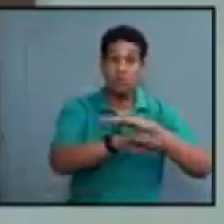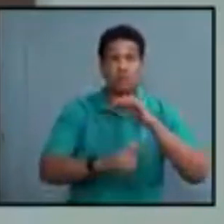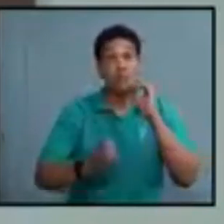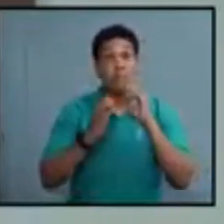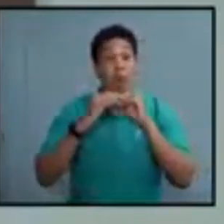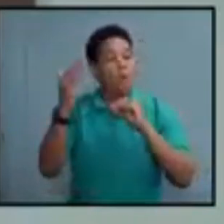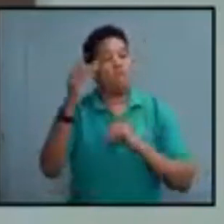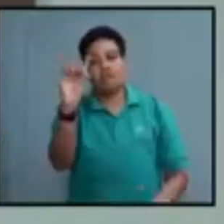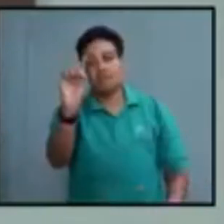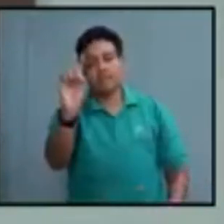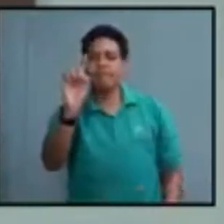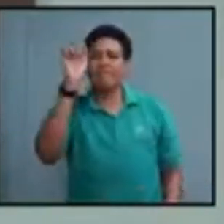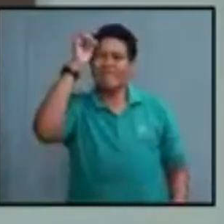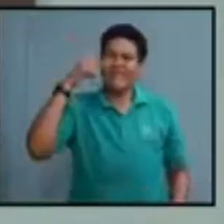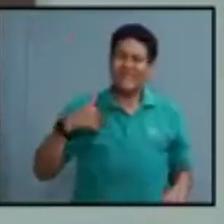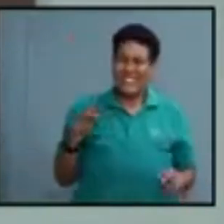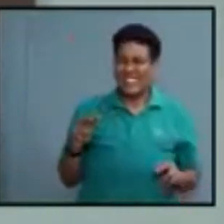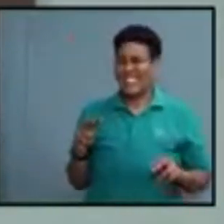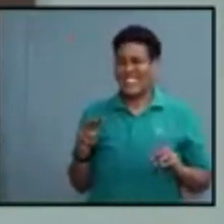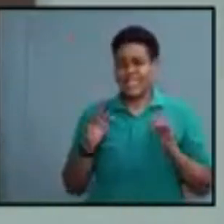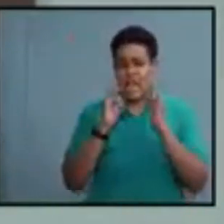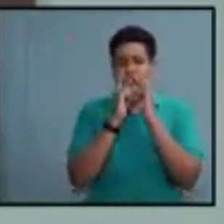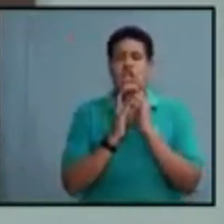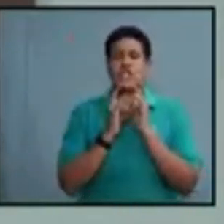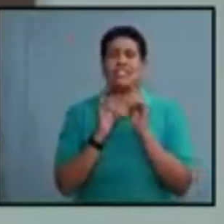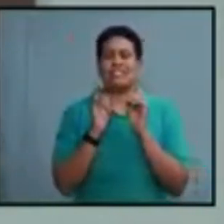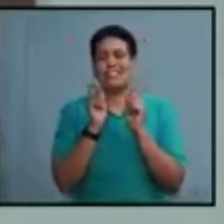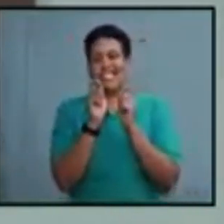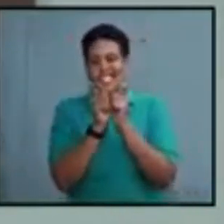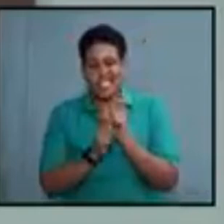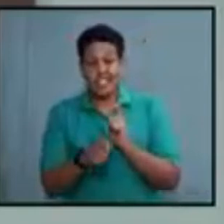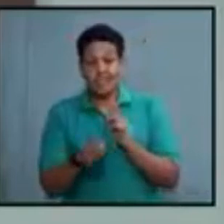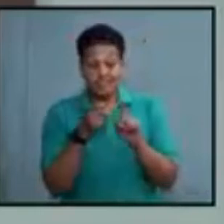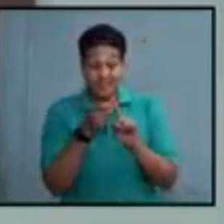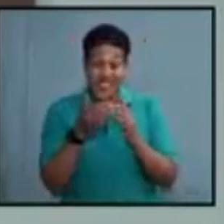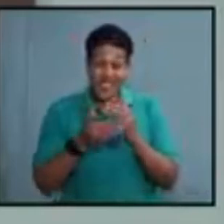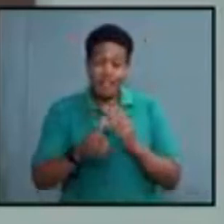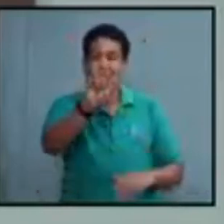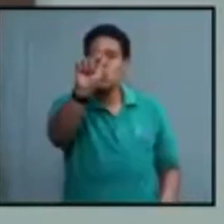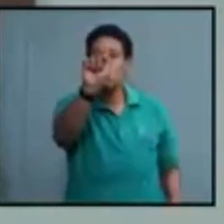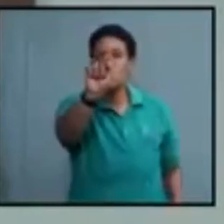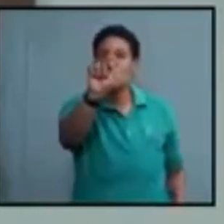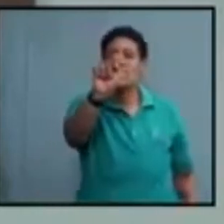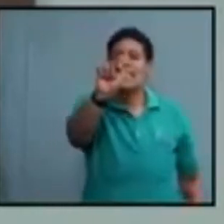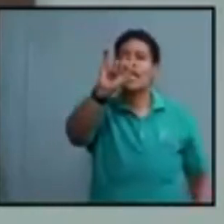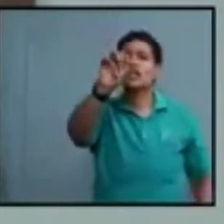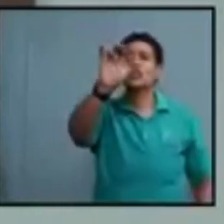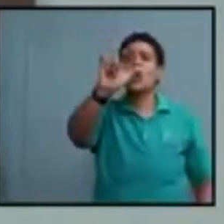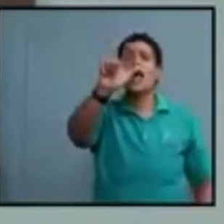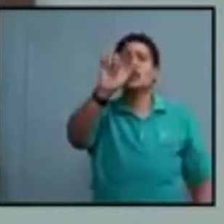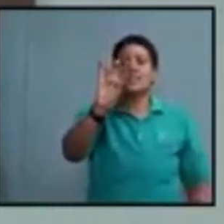have made some adjustments to that. Effective Tuesday, July